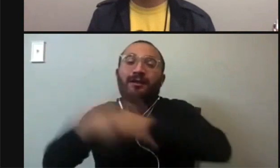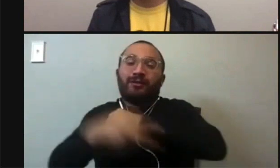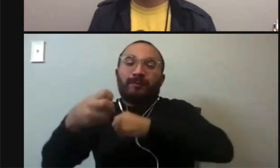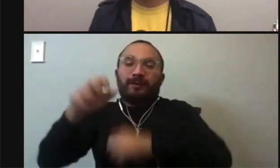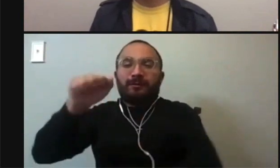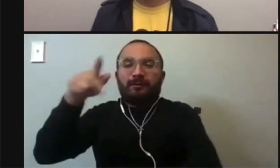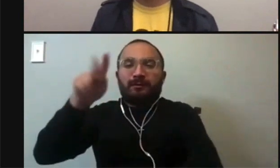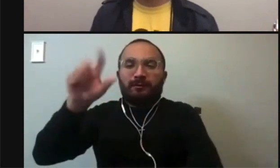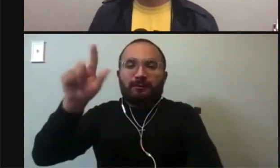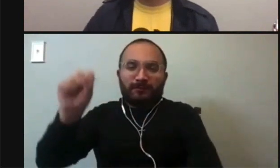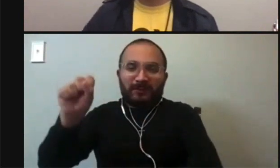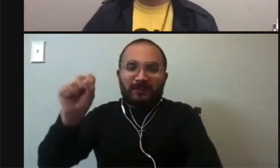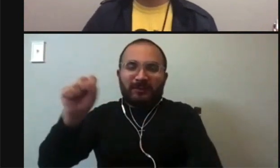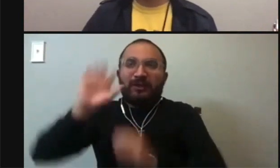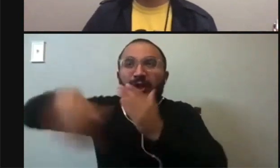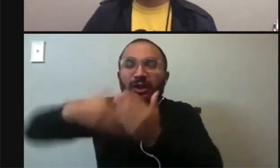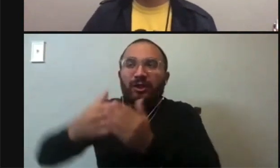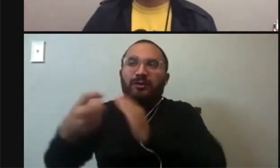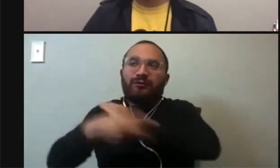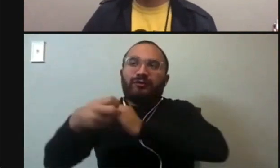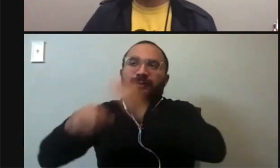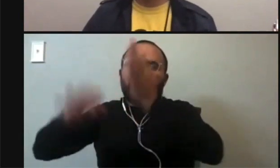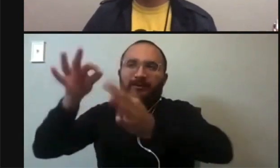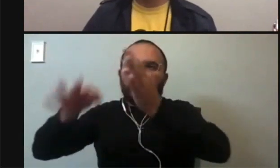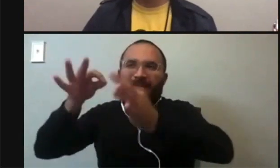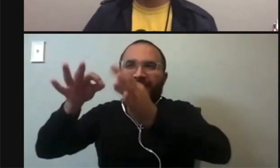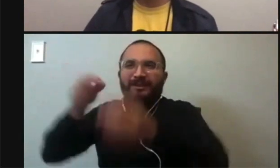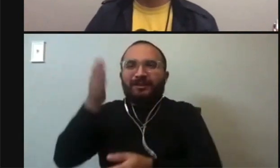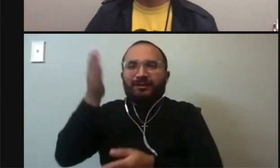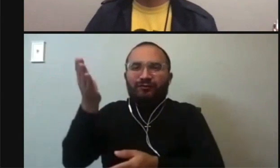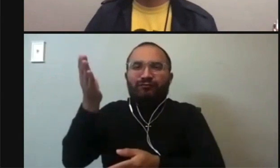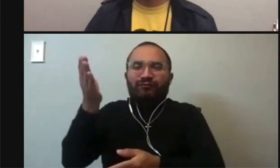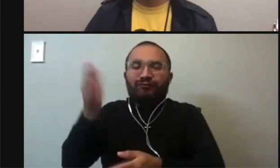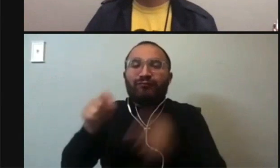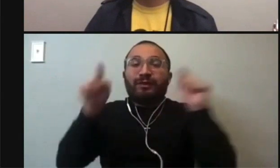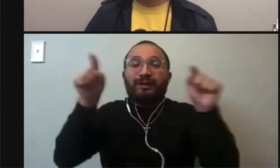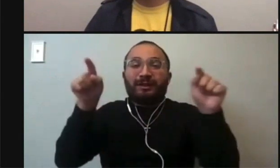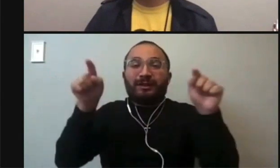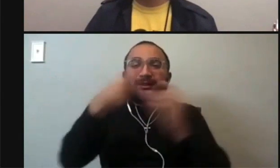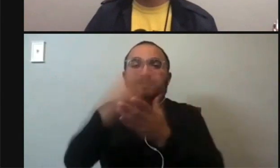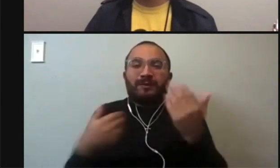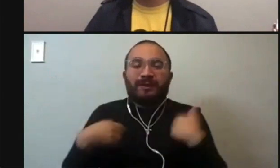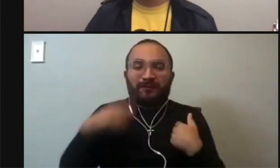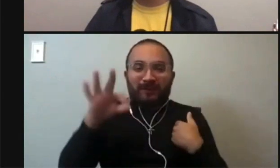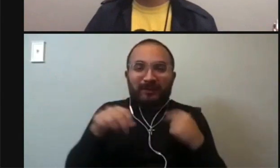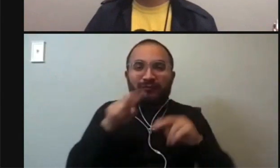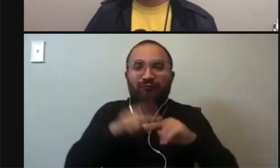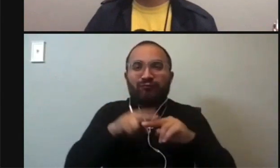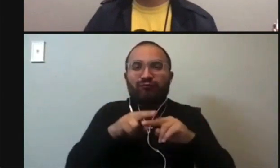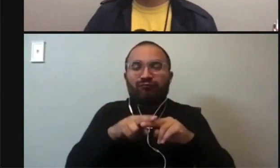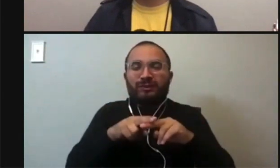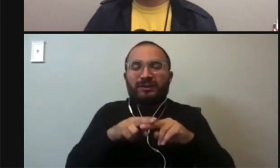And that's where all criminal cases end up. It's confusing. There are nine seats on both courts. They are all statewide